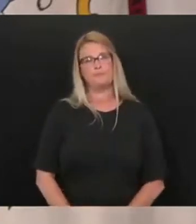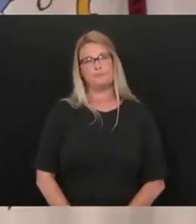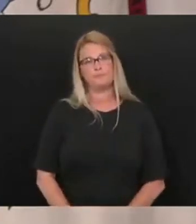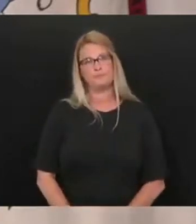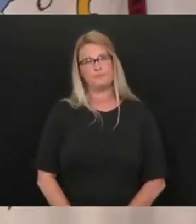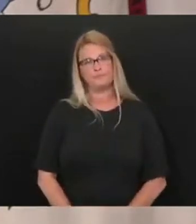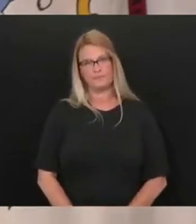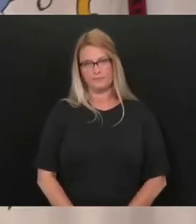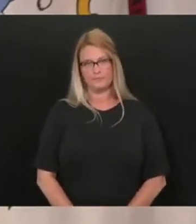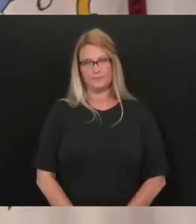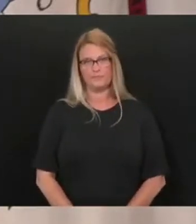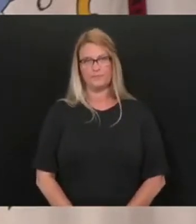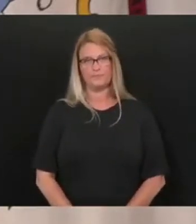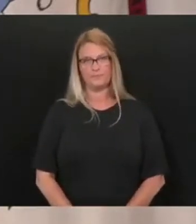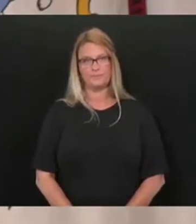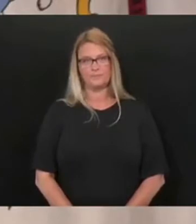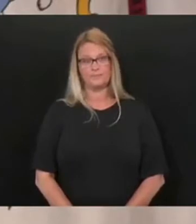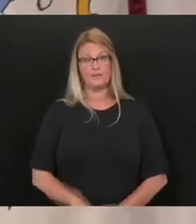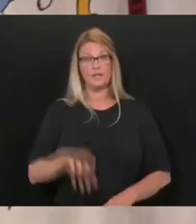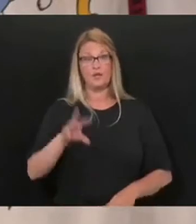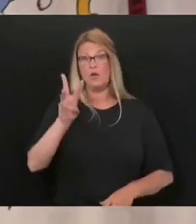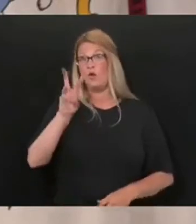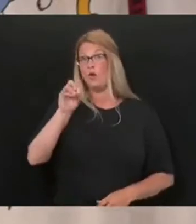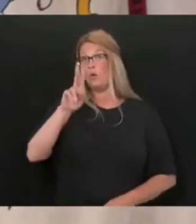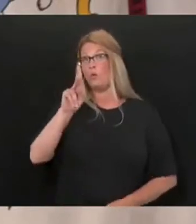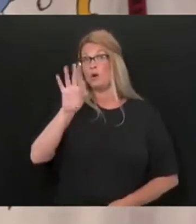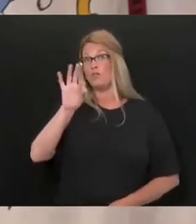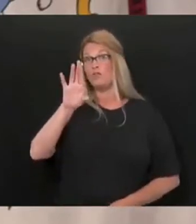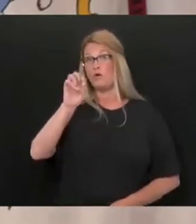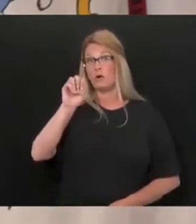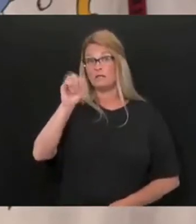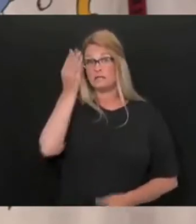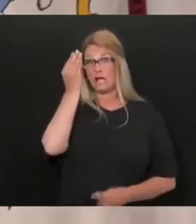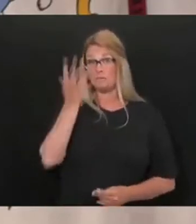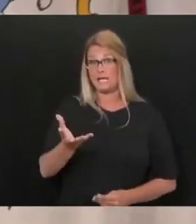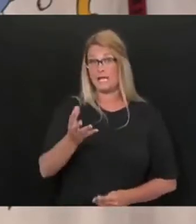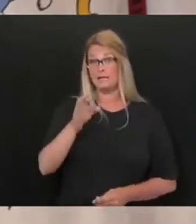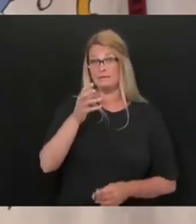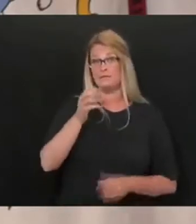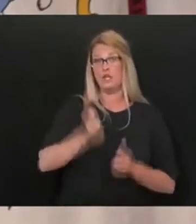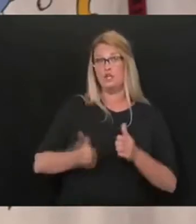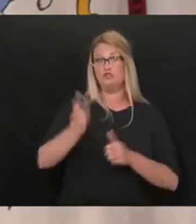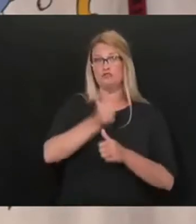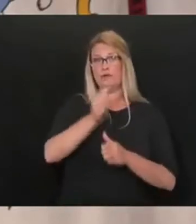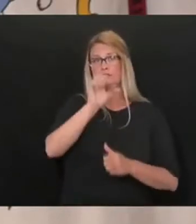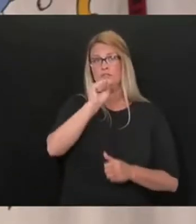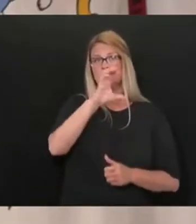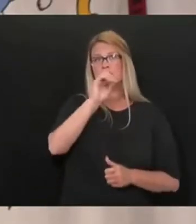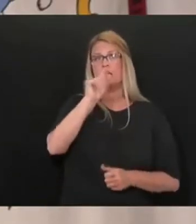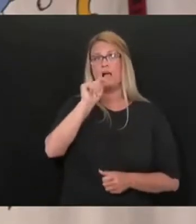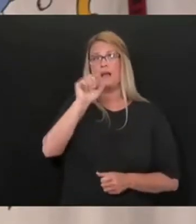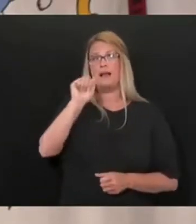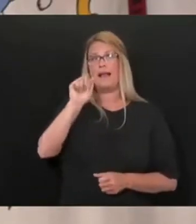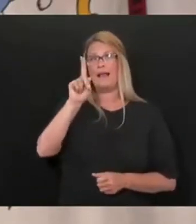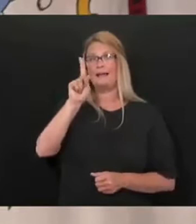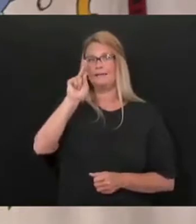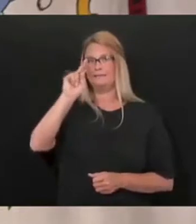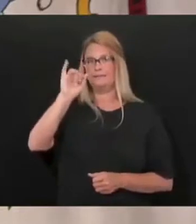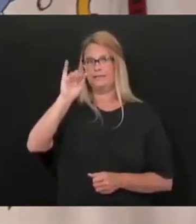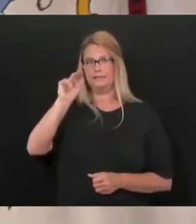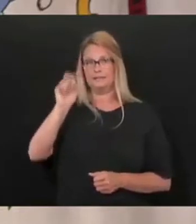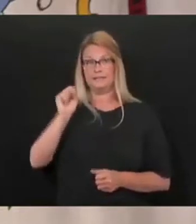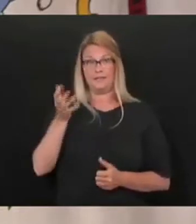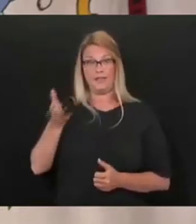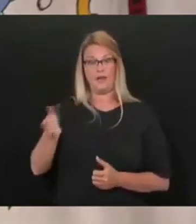Today, as far as our workforce update, you know, Director Scott Adkins is on with us. He'll be talking. He'll be